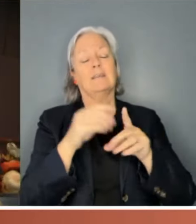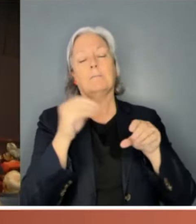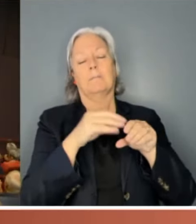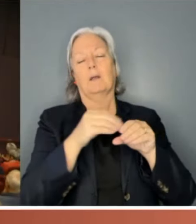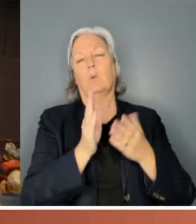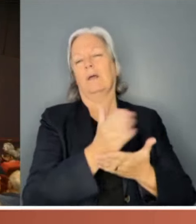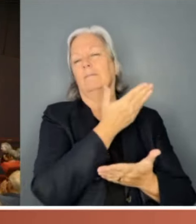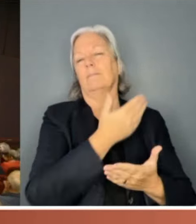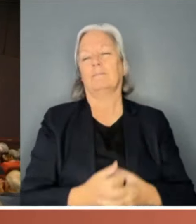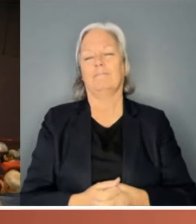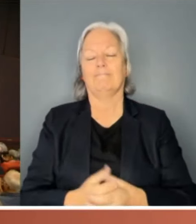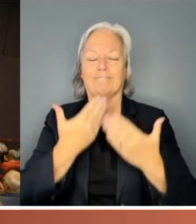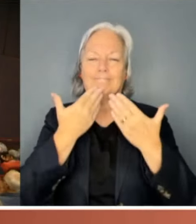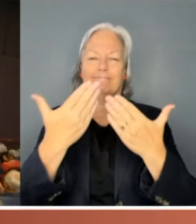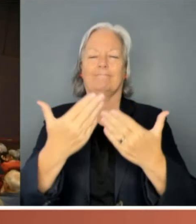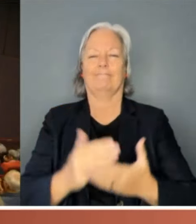APPLAUSE